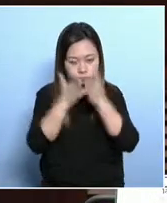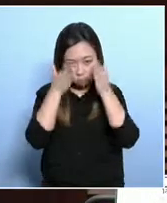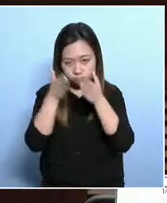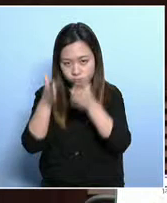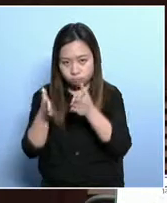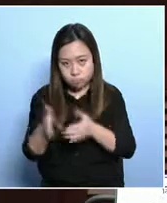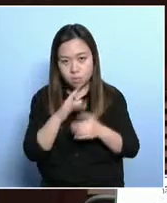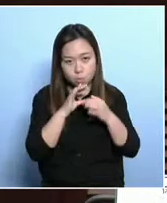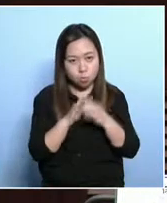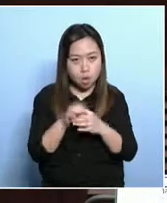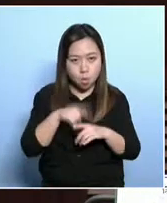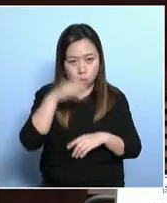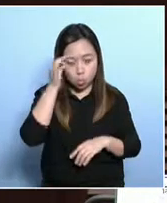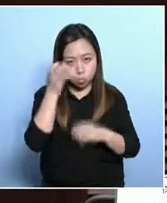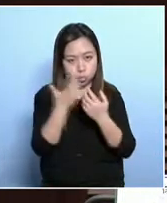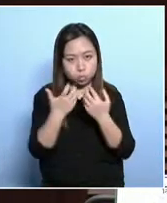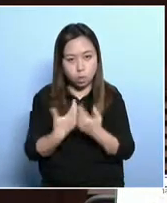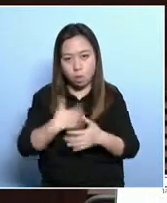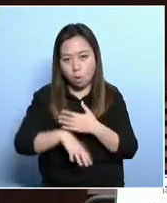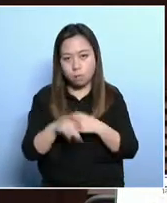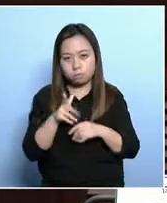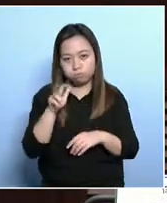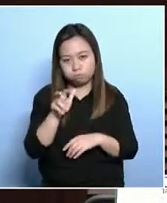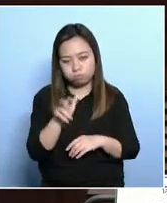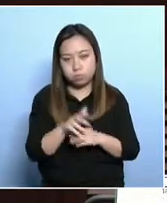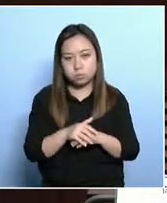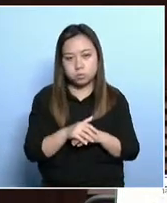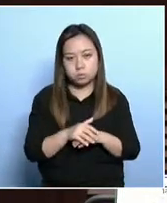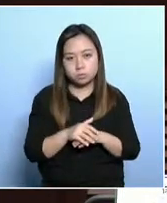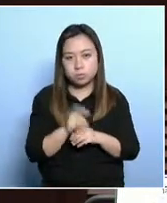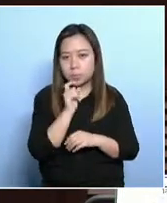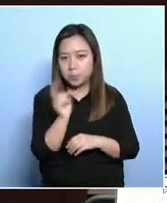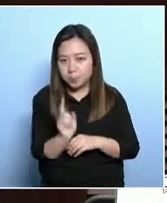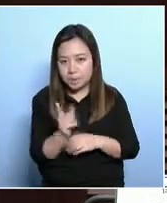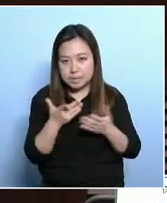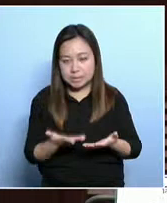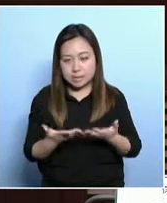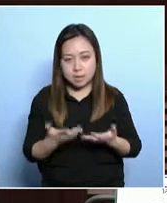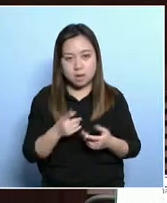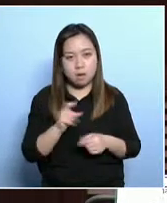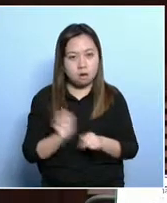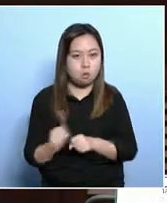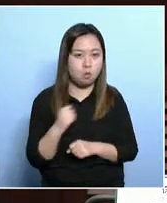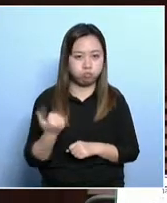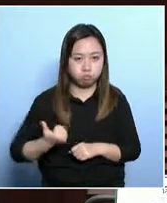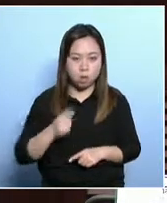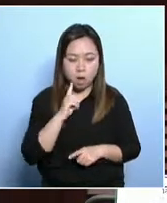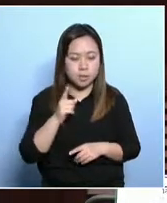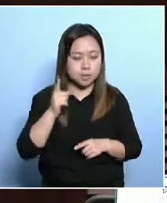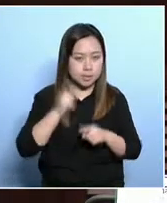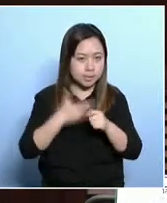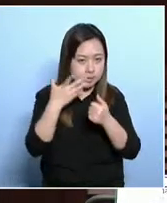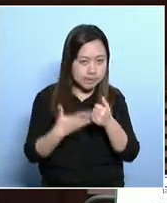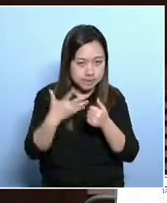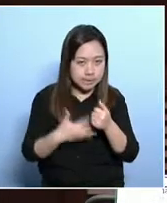its contents. So we have